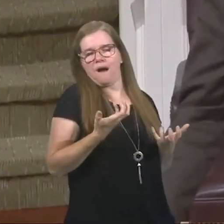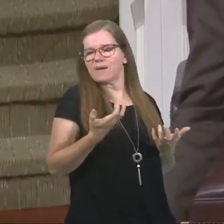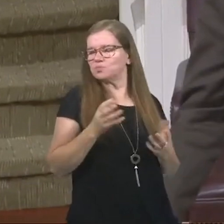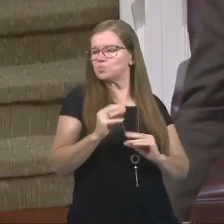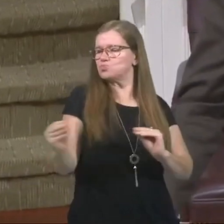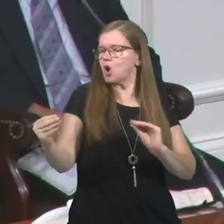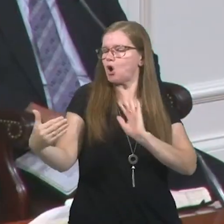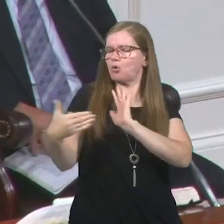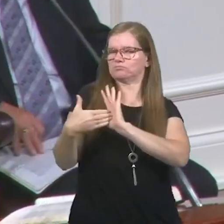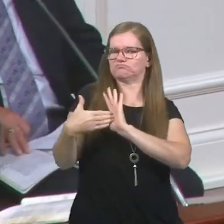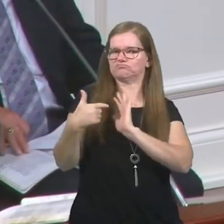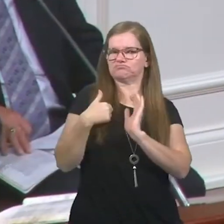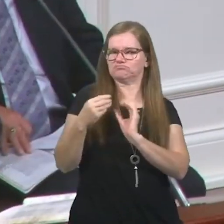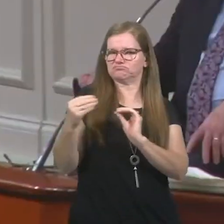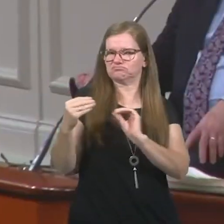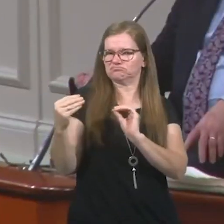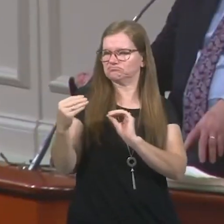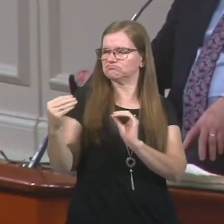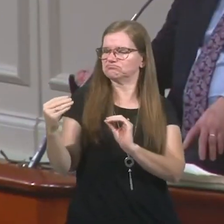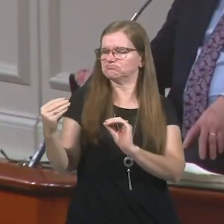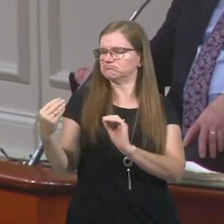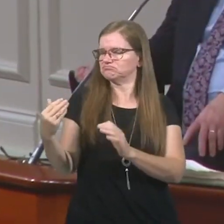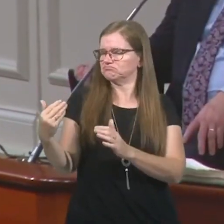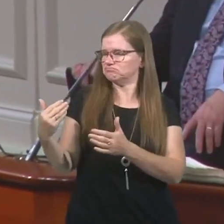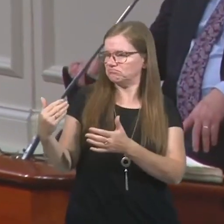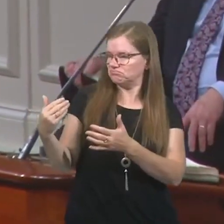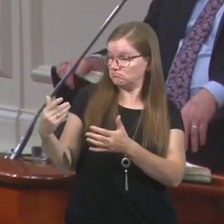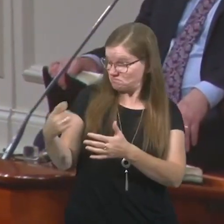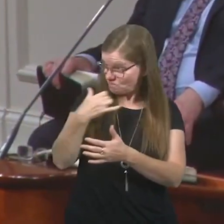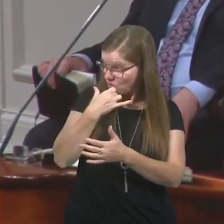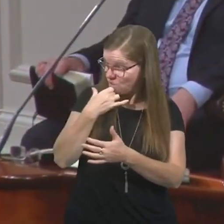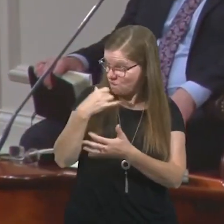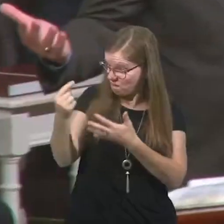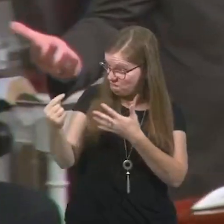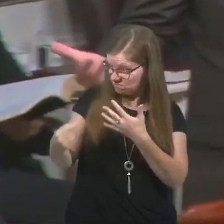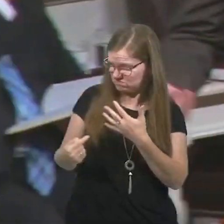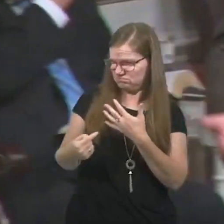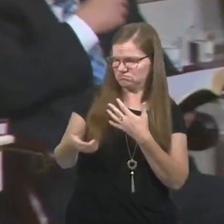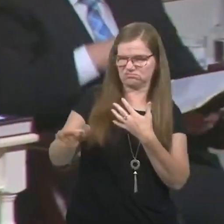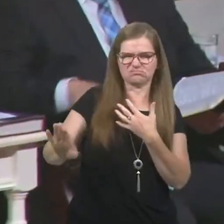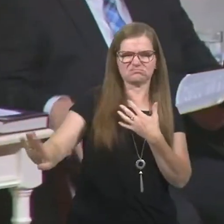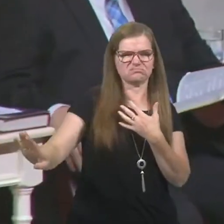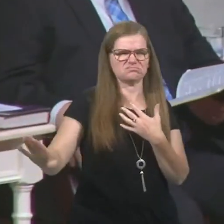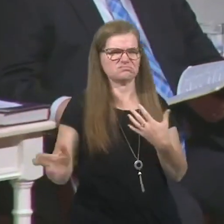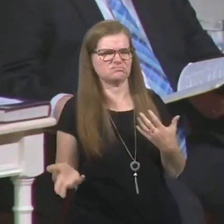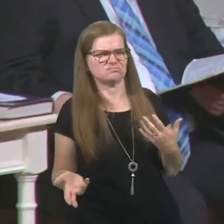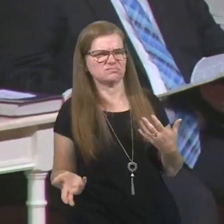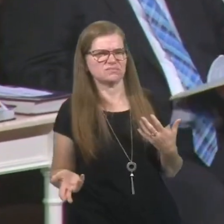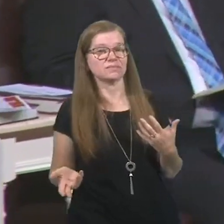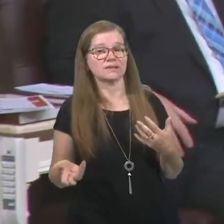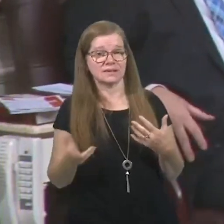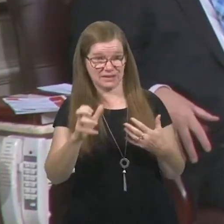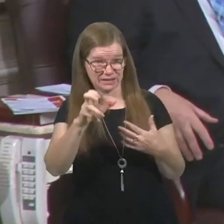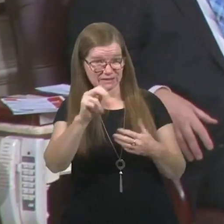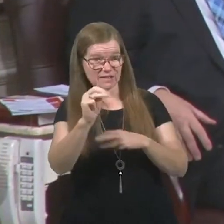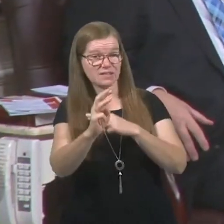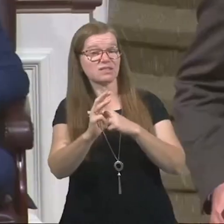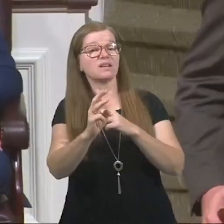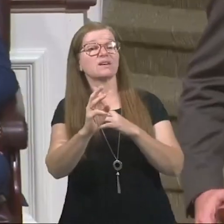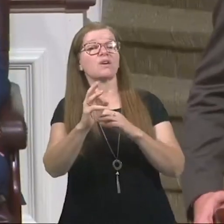immorality or the wrong things that want to be done. Even in the World Olympics, they made specifically